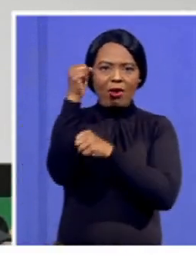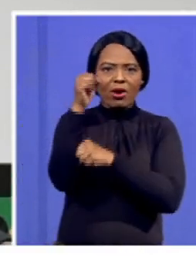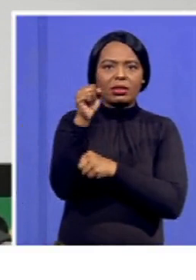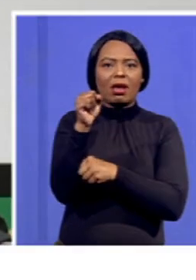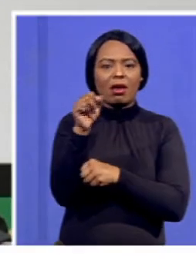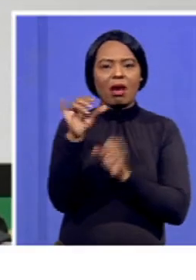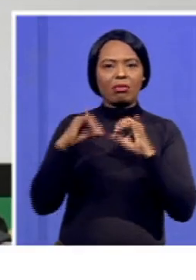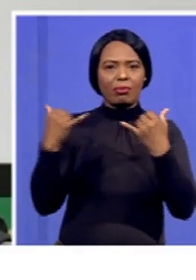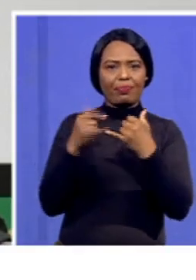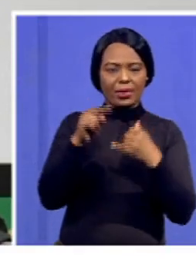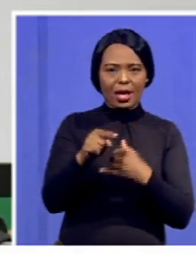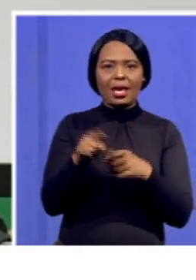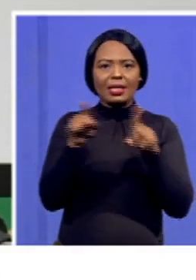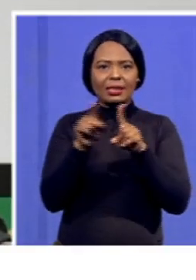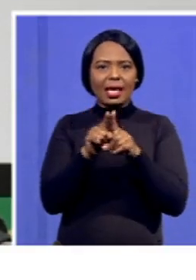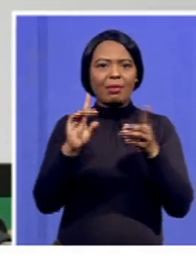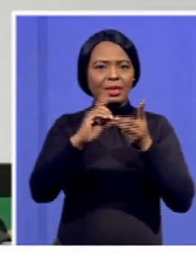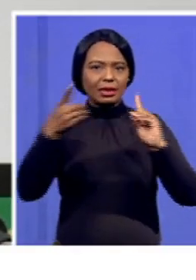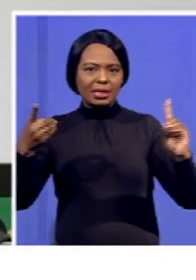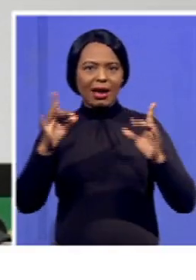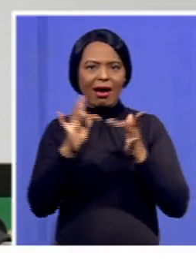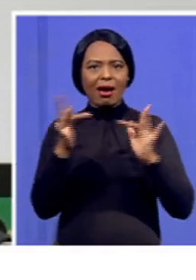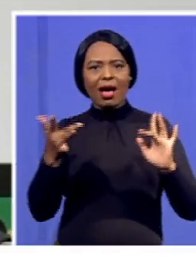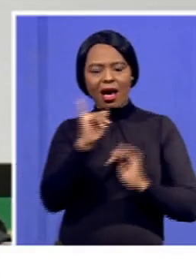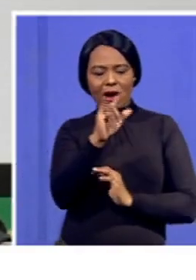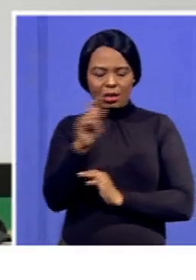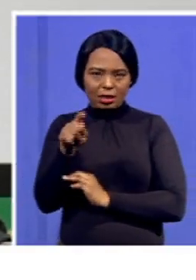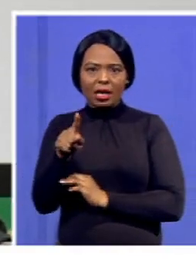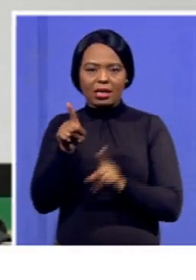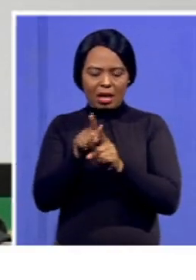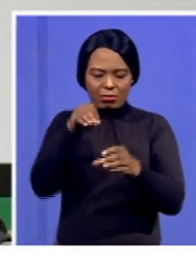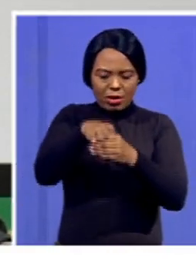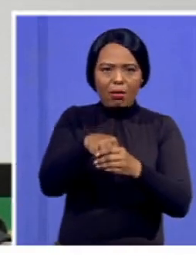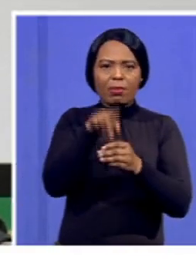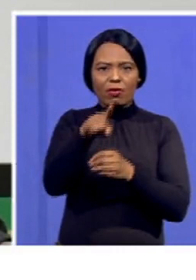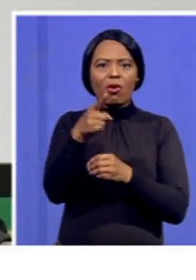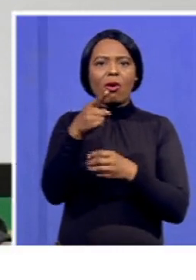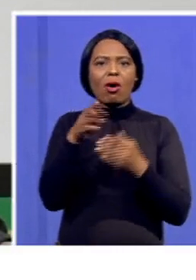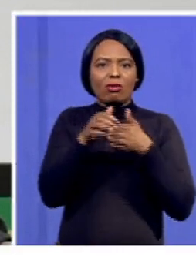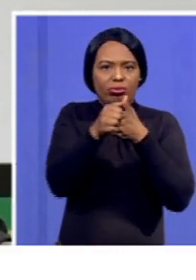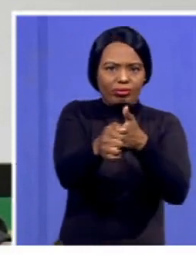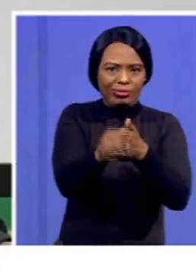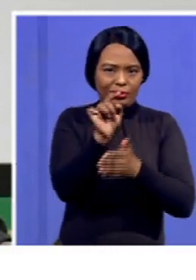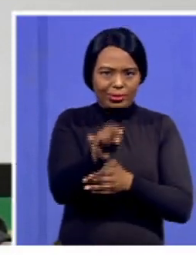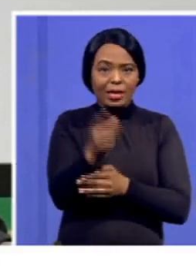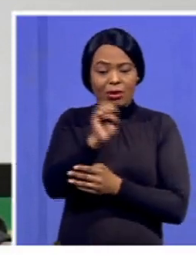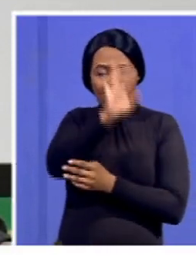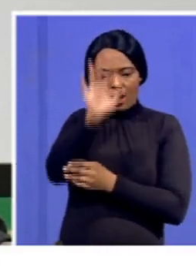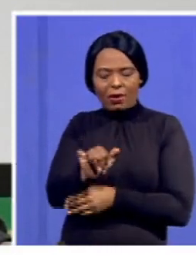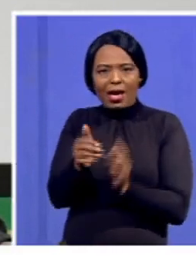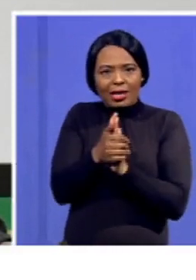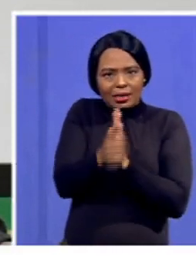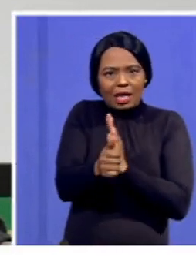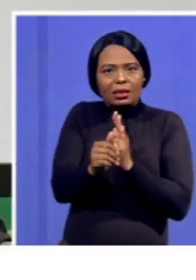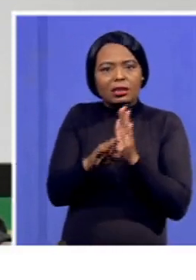will come to the digital environment because we believe that this will link to the manufacturing space. South Africa will need to improve its skill space and look